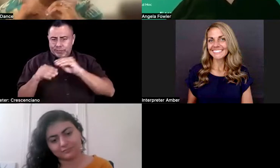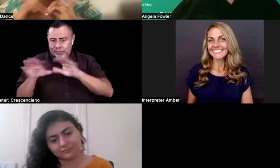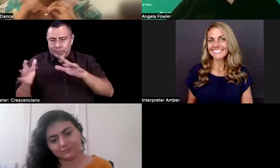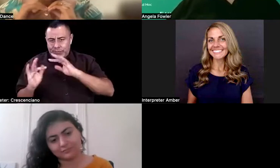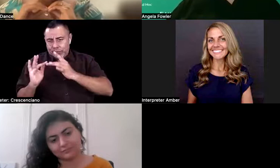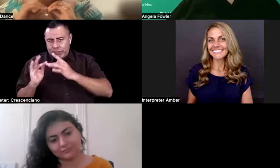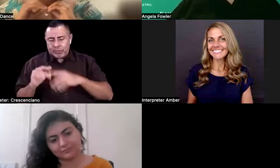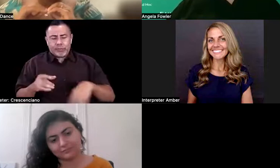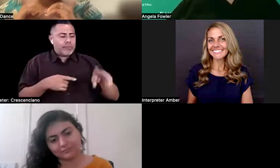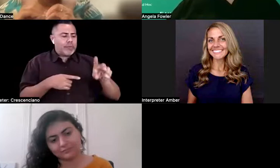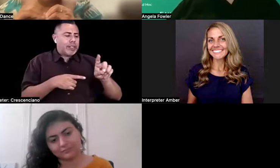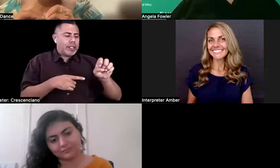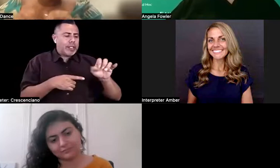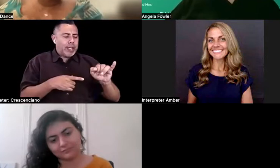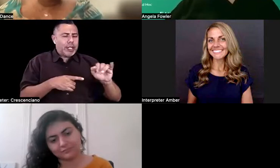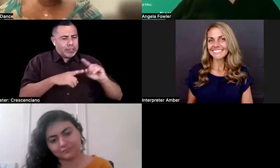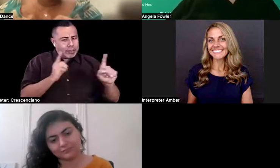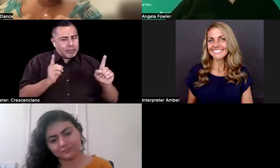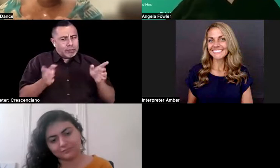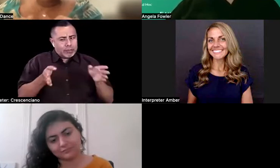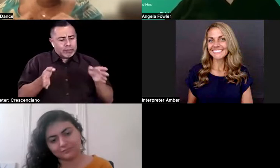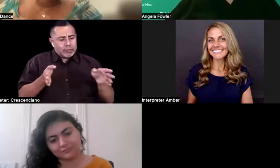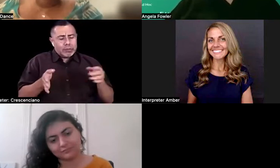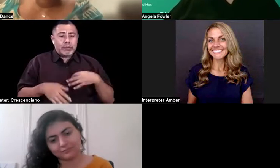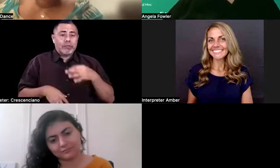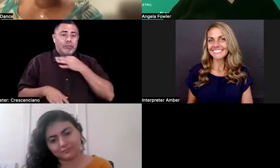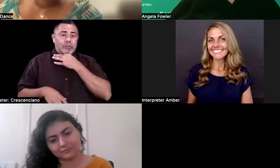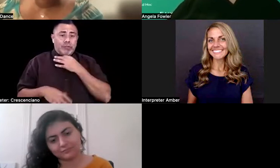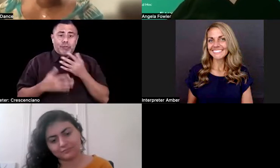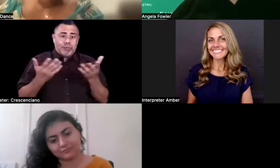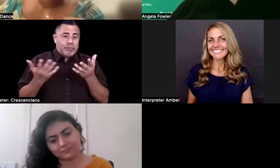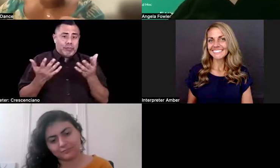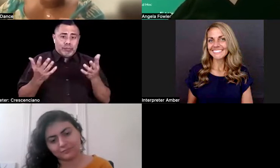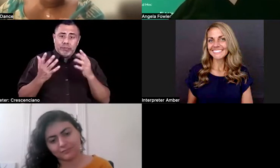um, to give some specific advice for if you want to make DEI your side hustle.